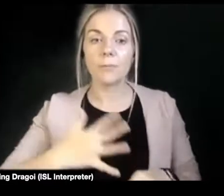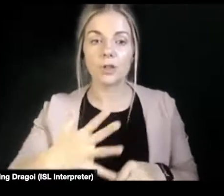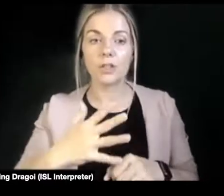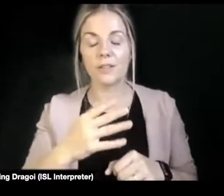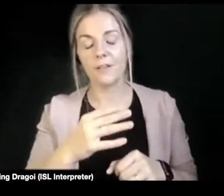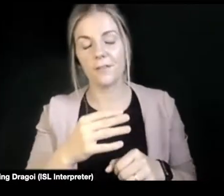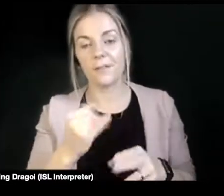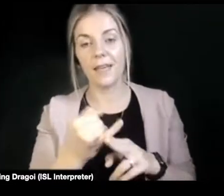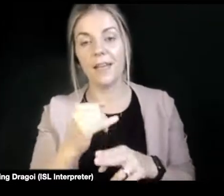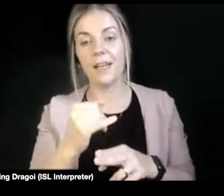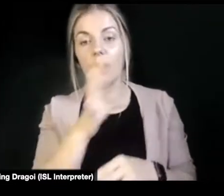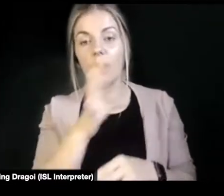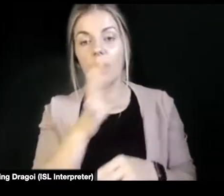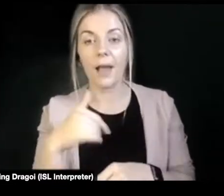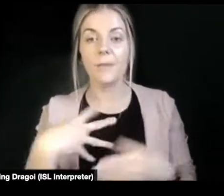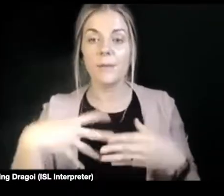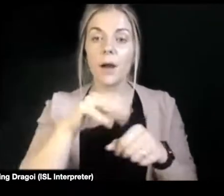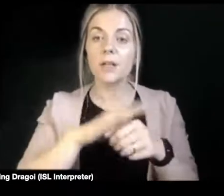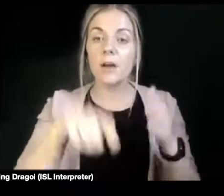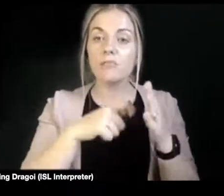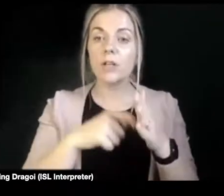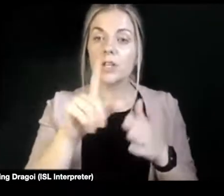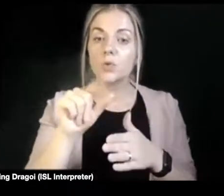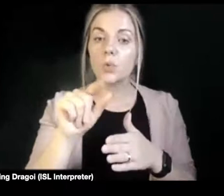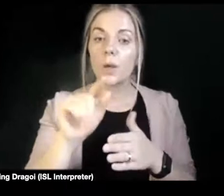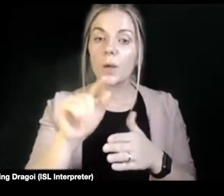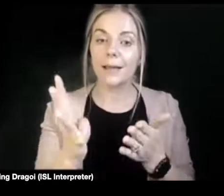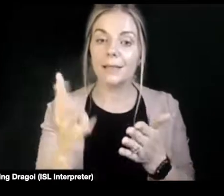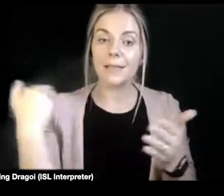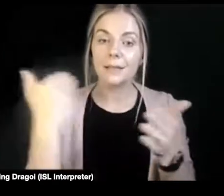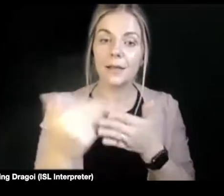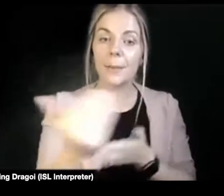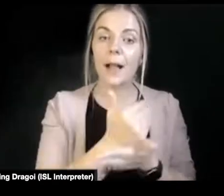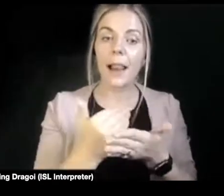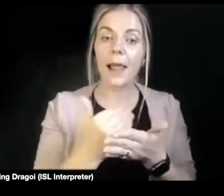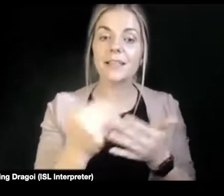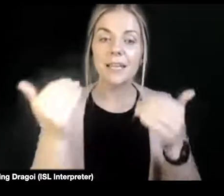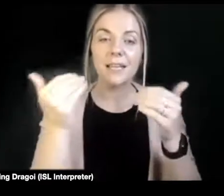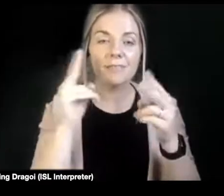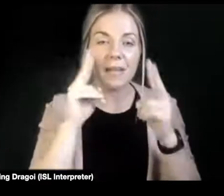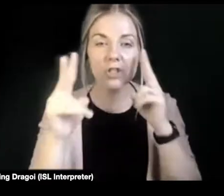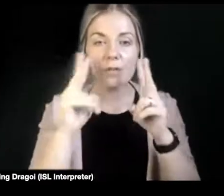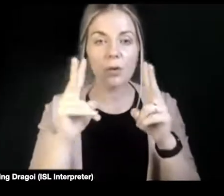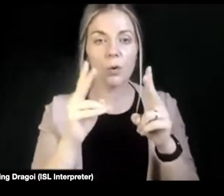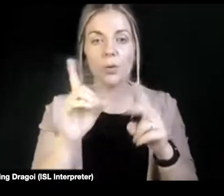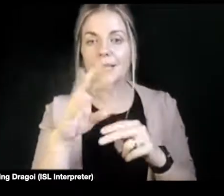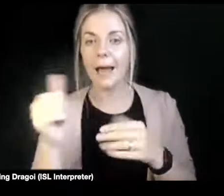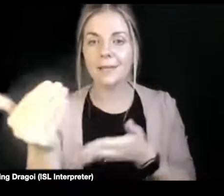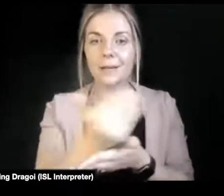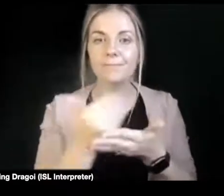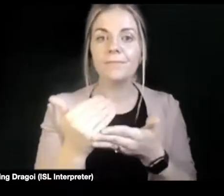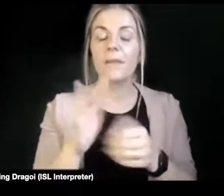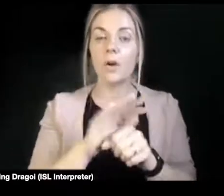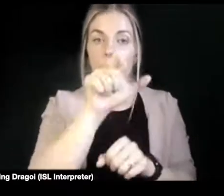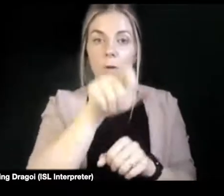since 2019, has been collecting interviews, kind of data from people with lived experience of disability. So